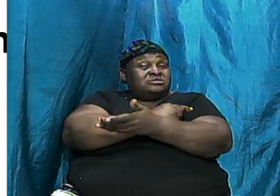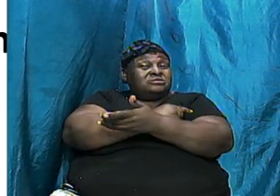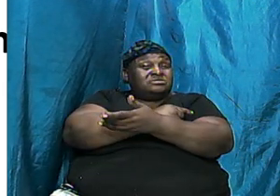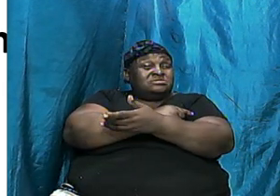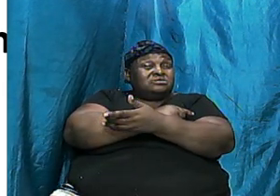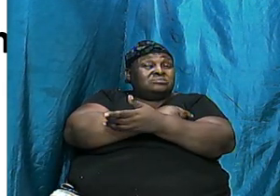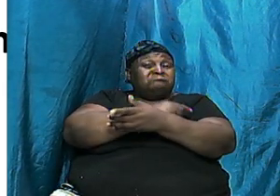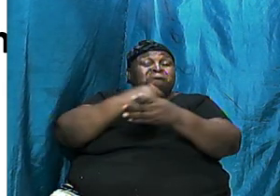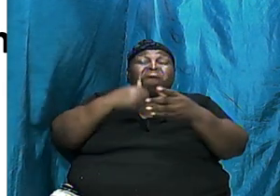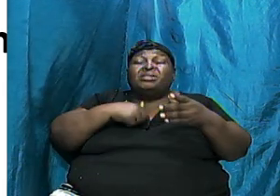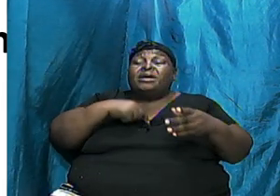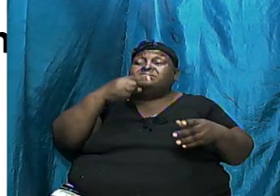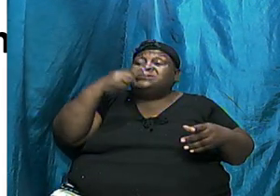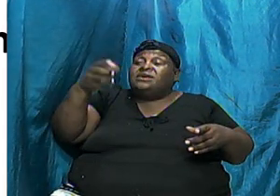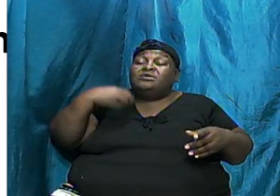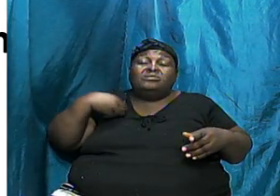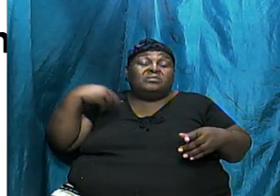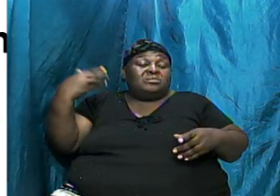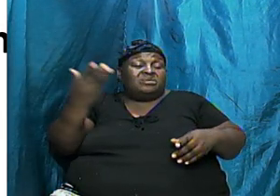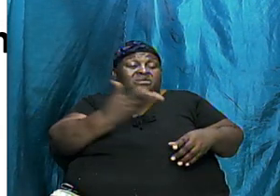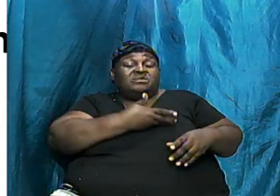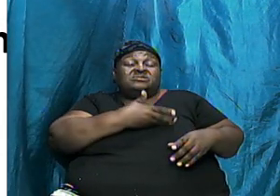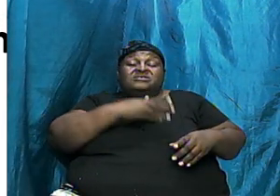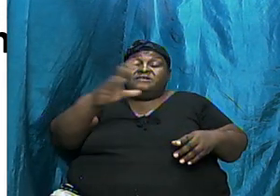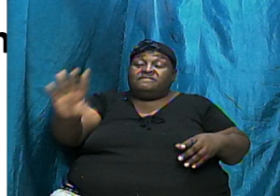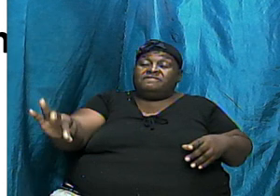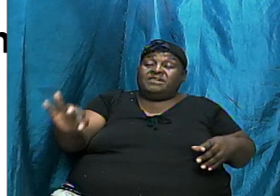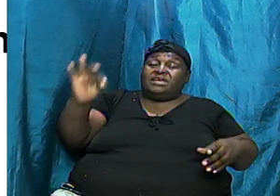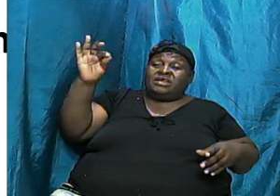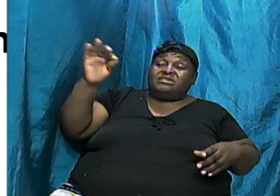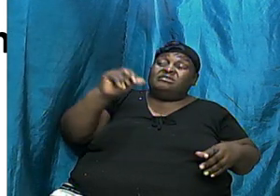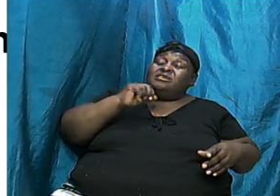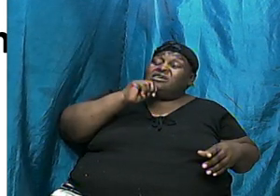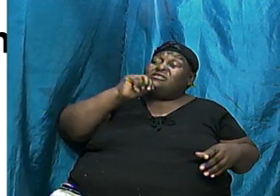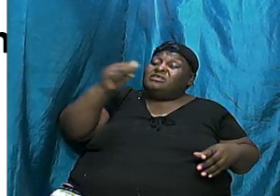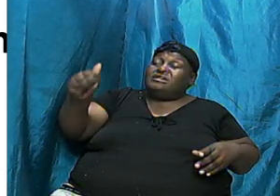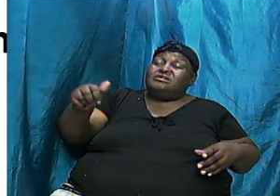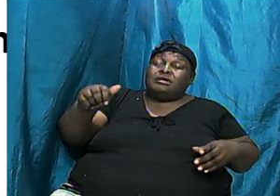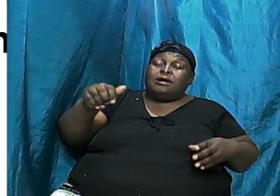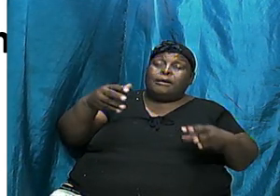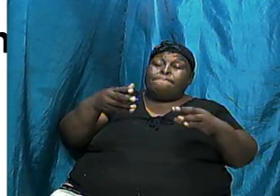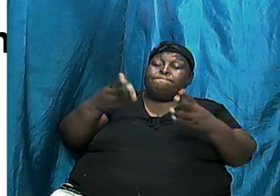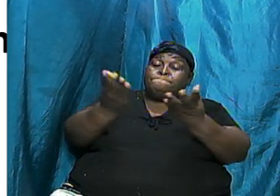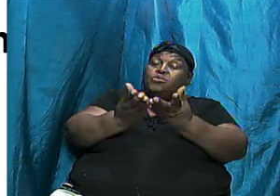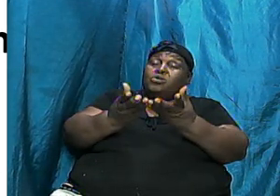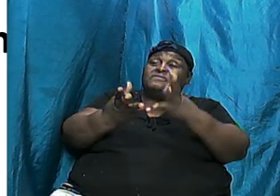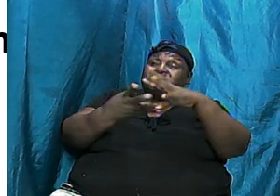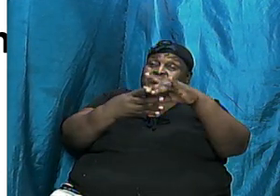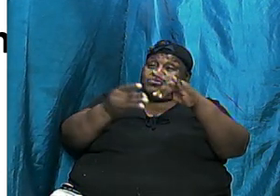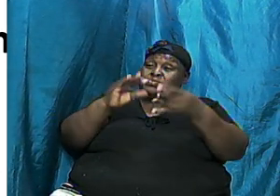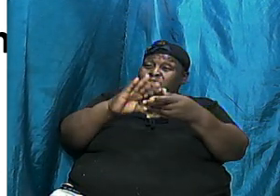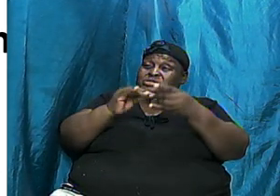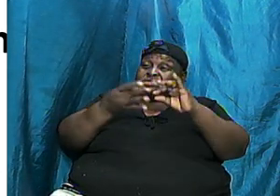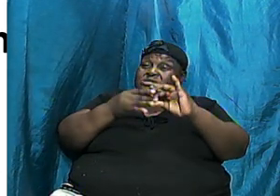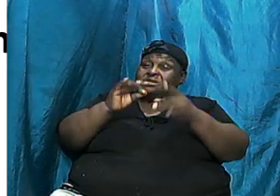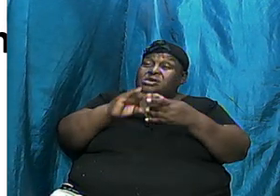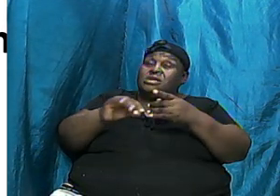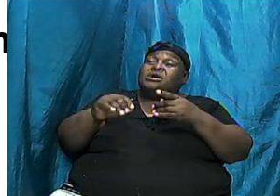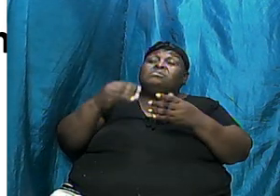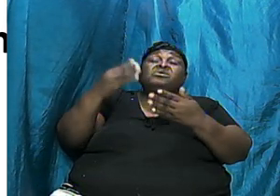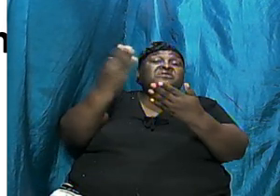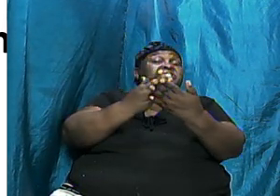us that as we go through, we are going to find that this is not just a book of stories, but there are lessons